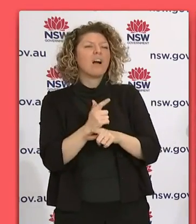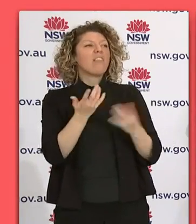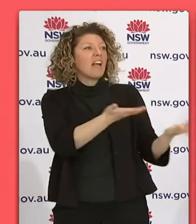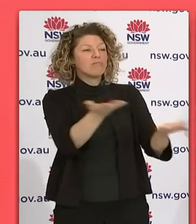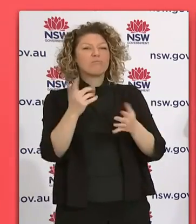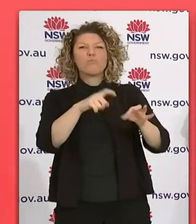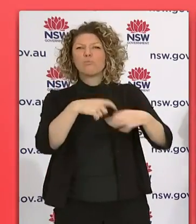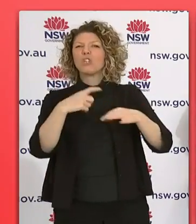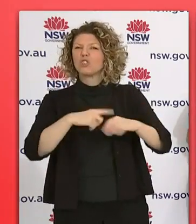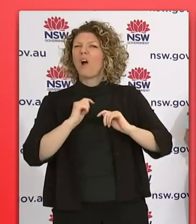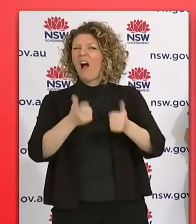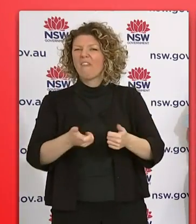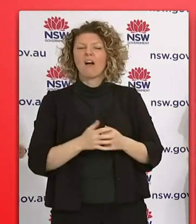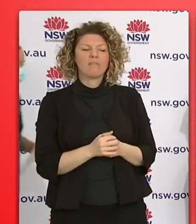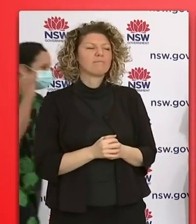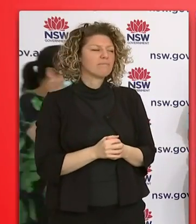questions. Thank you.